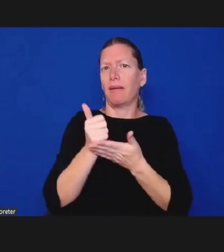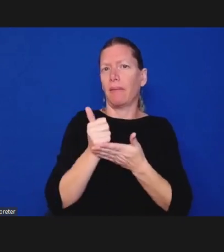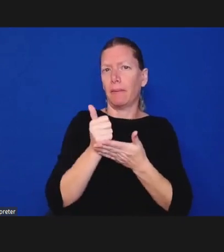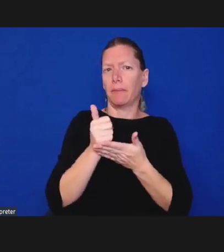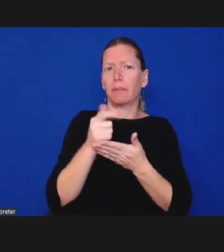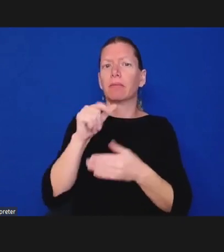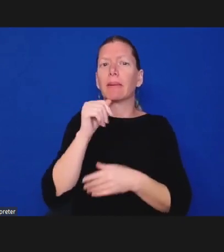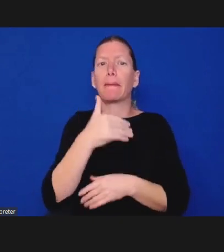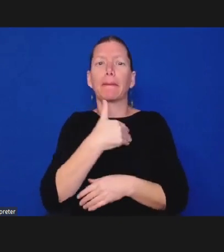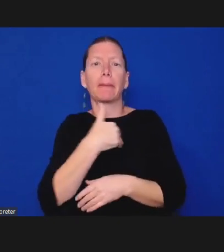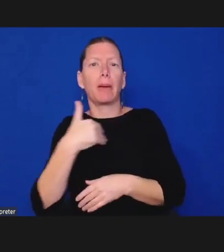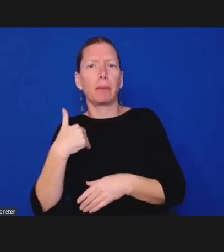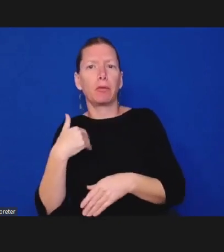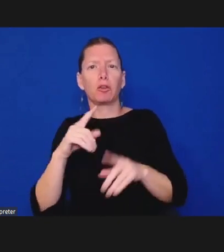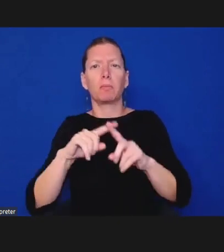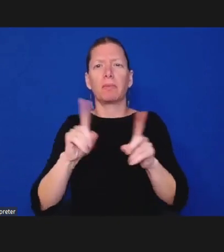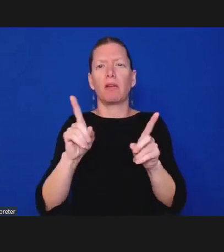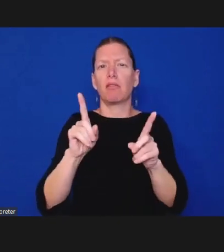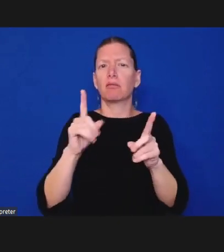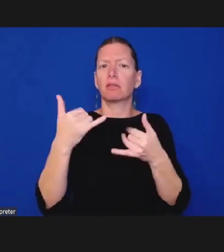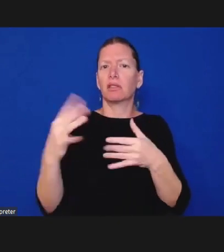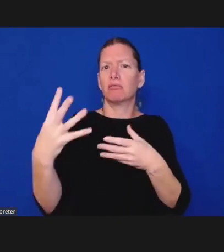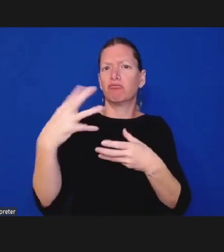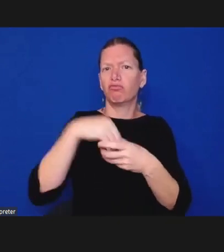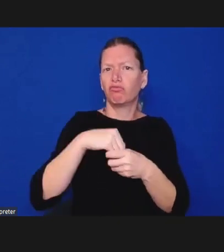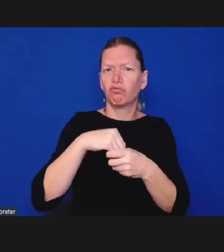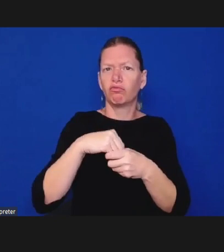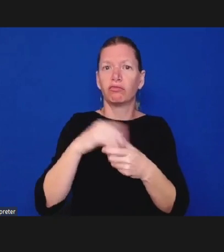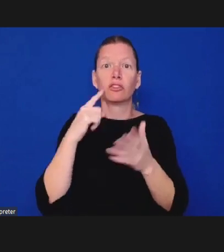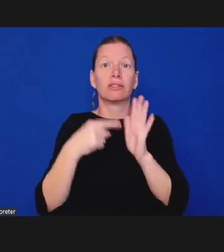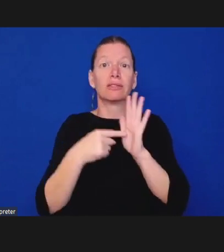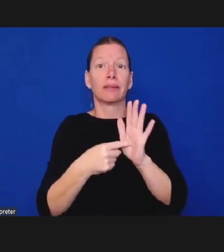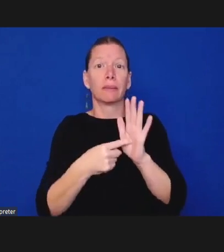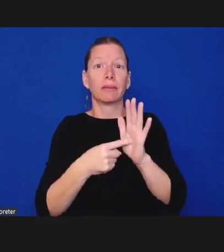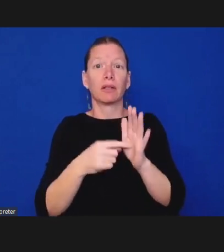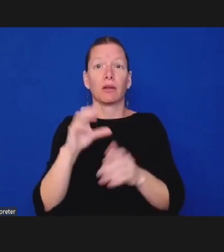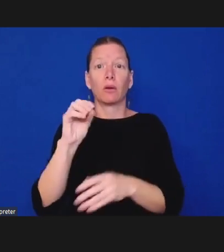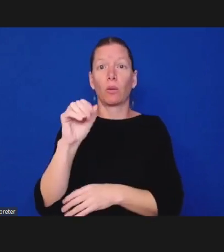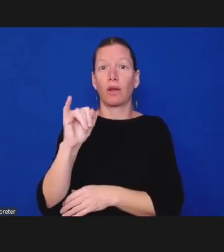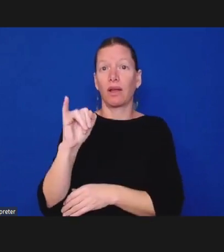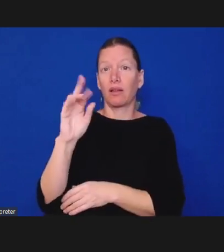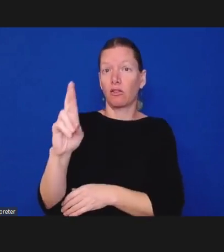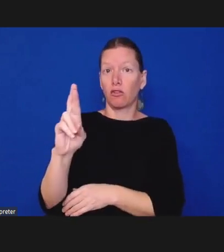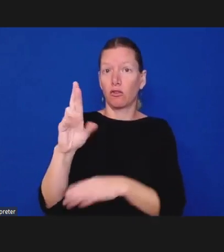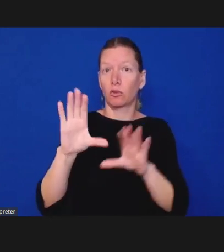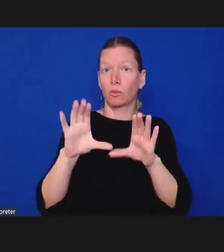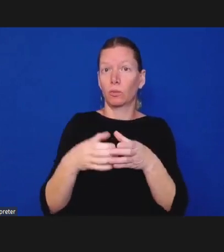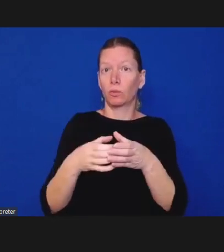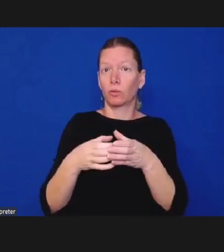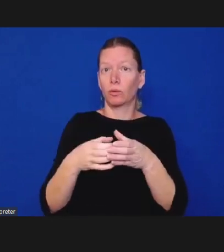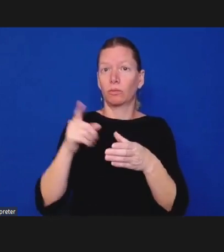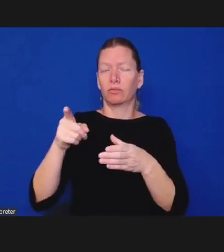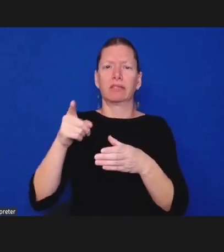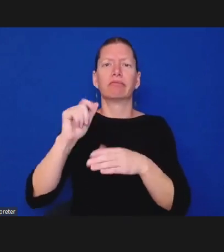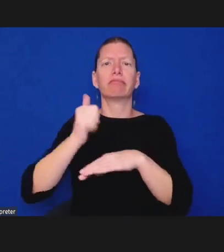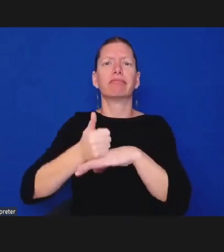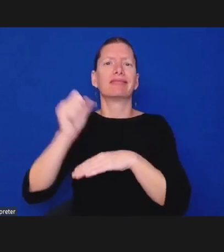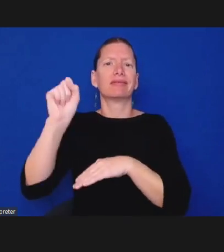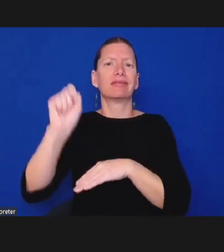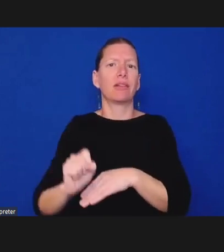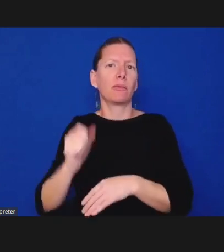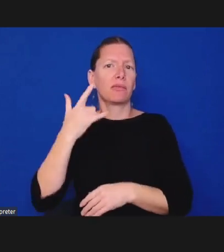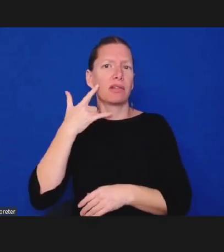like the oir group based in southern california that do work and work with nicole that um to support